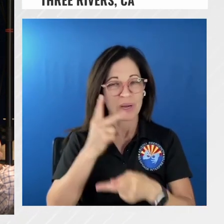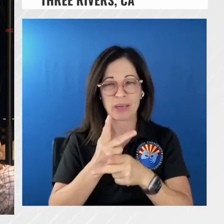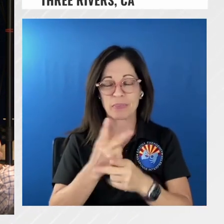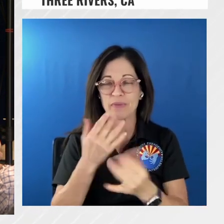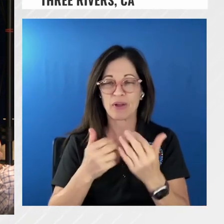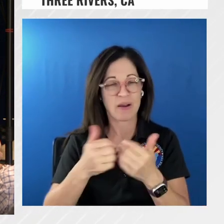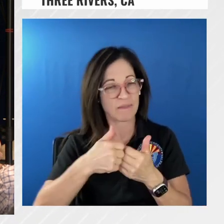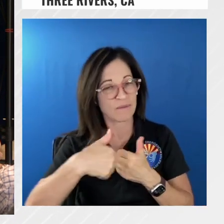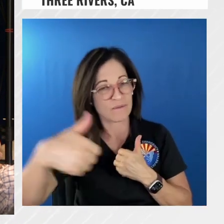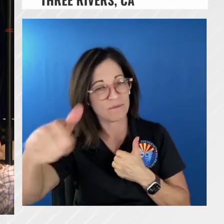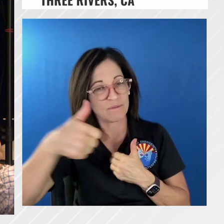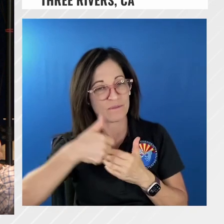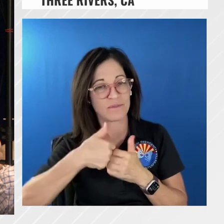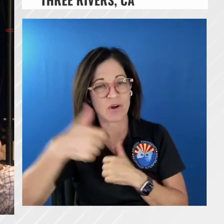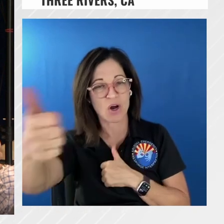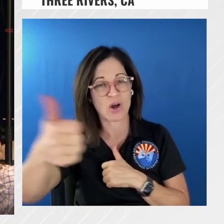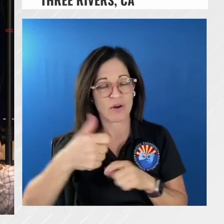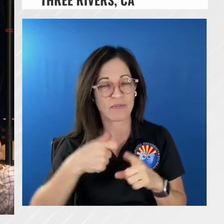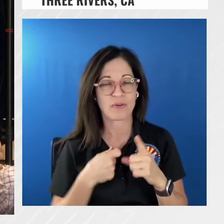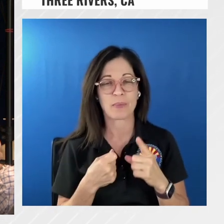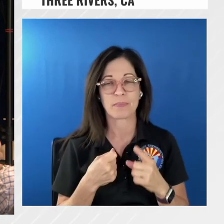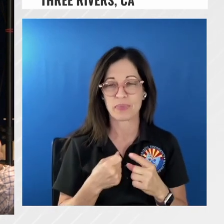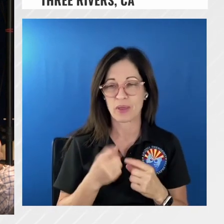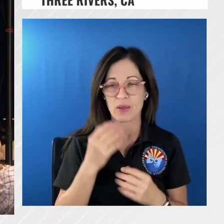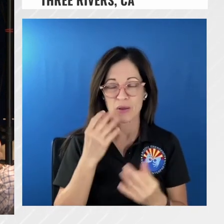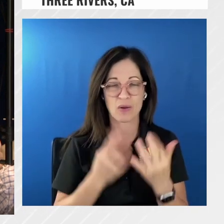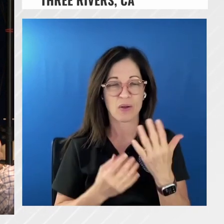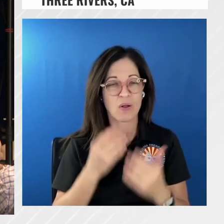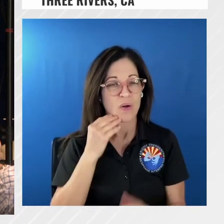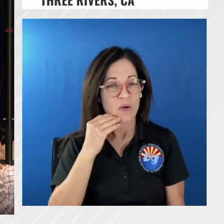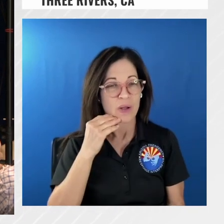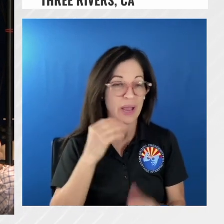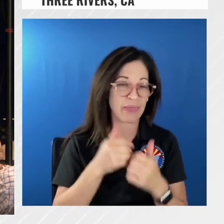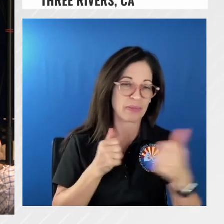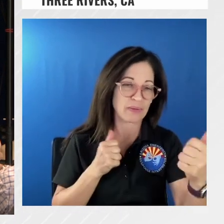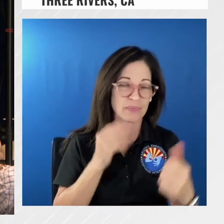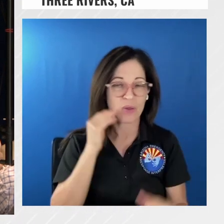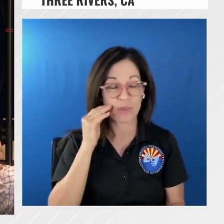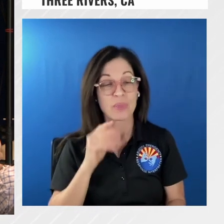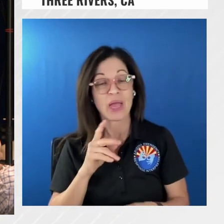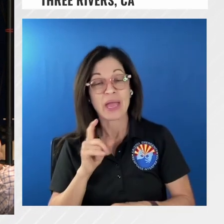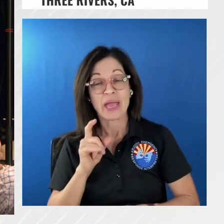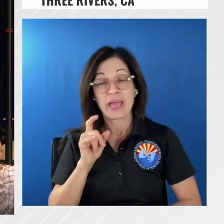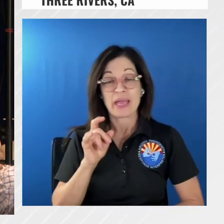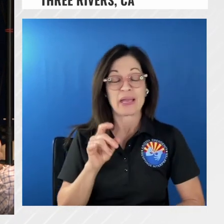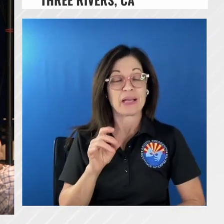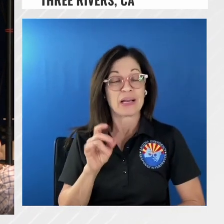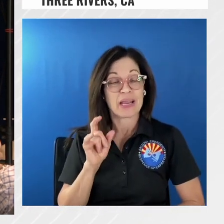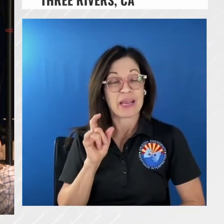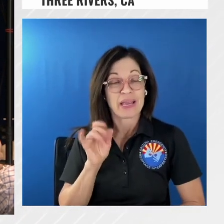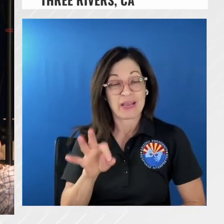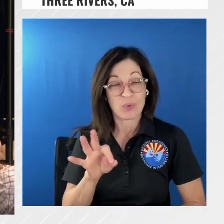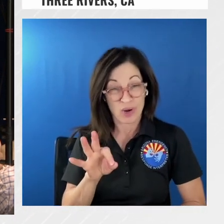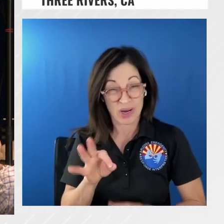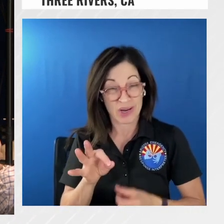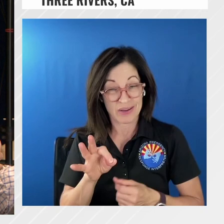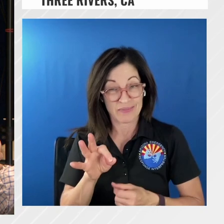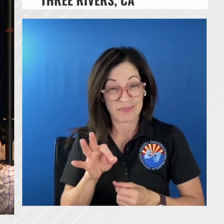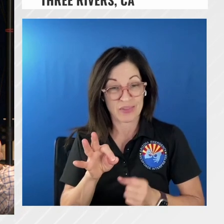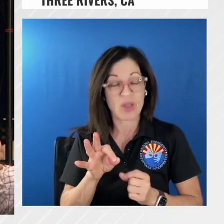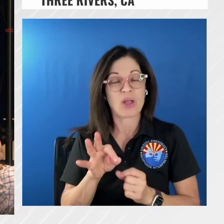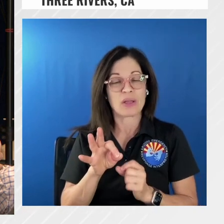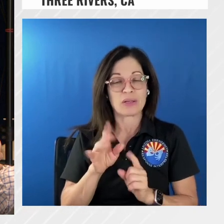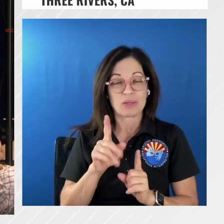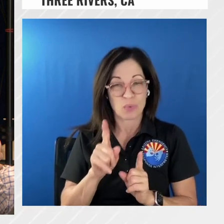if we provide a recommendation for a closure it's the closest to your house that we can feel that you could be in there safely so we're aware of all that